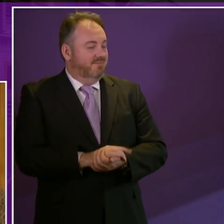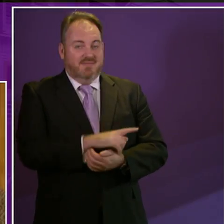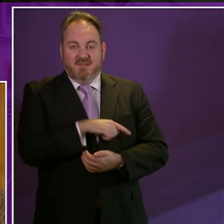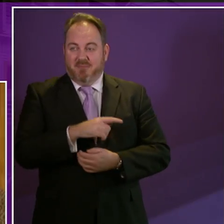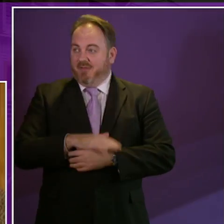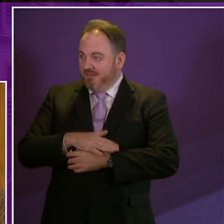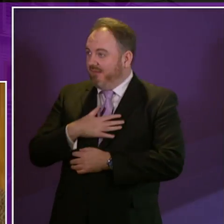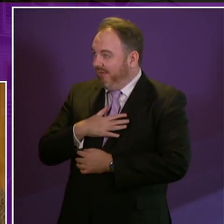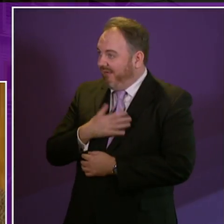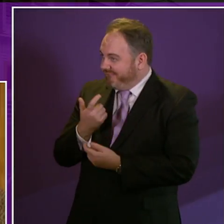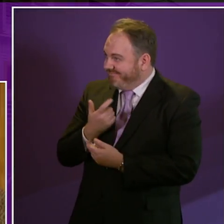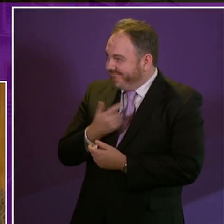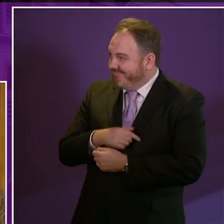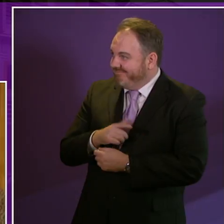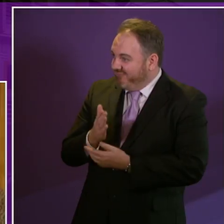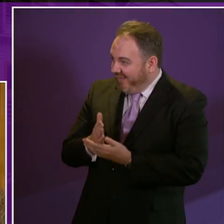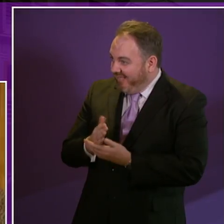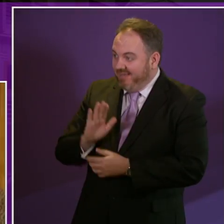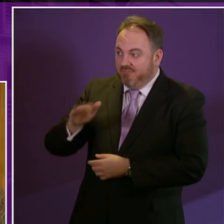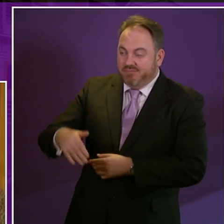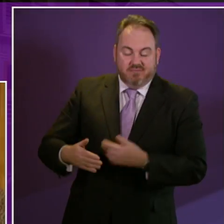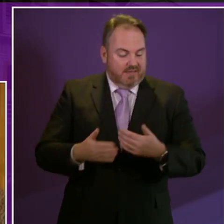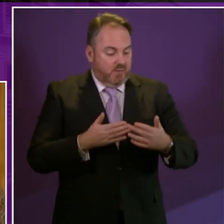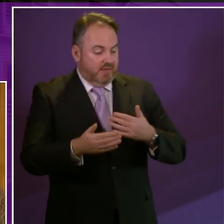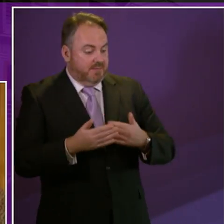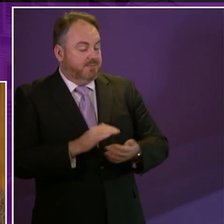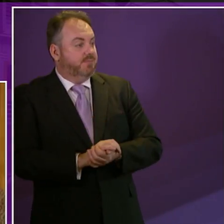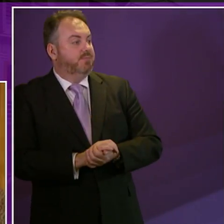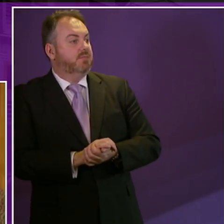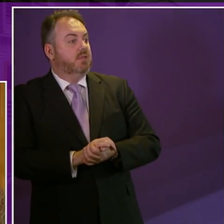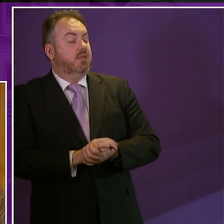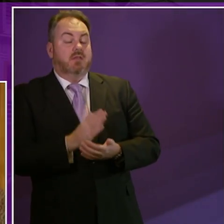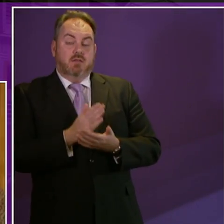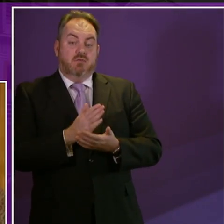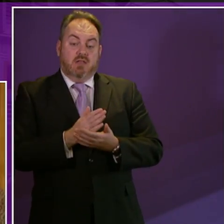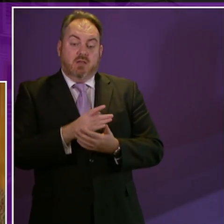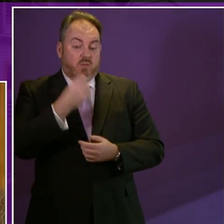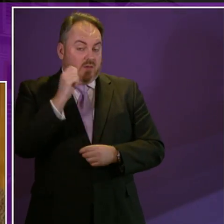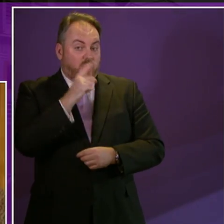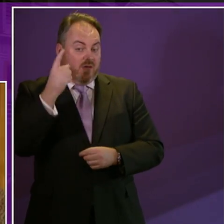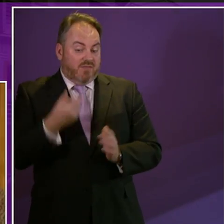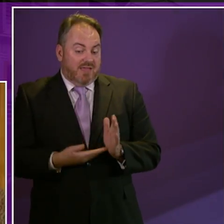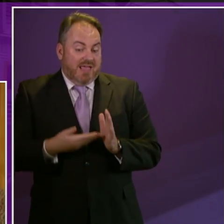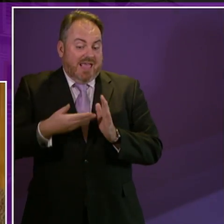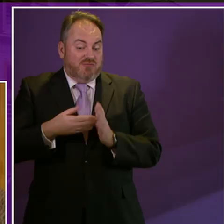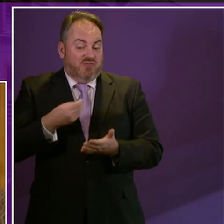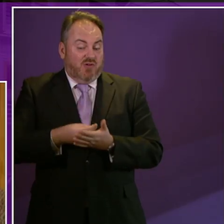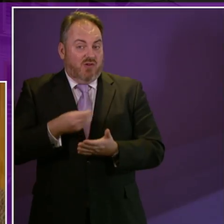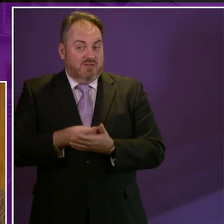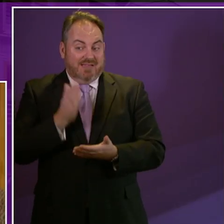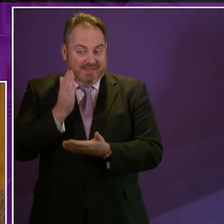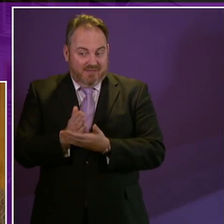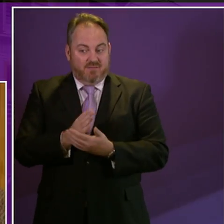the Scottish Parliament will have full control over the benefits associated with extra costs of living with a disability